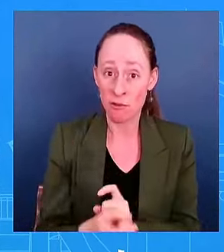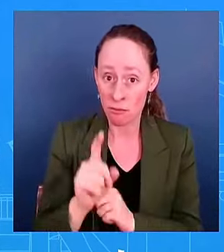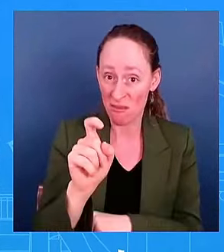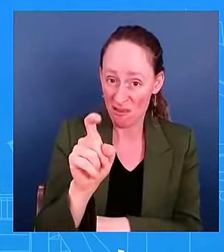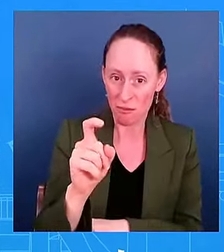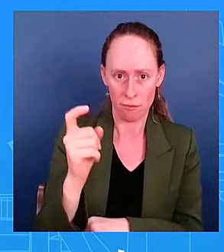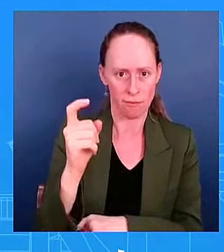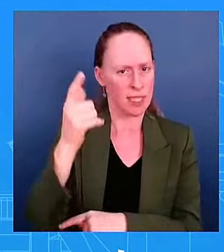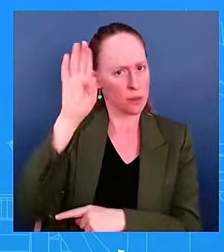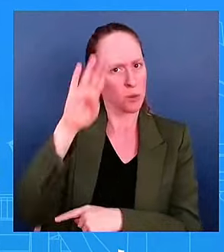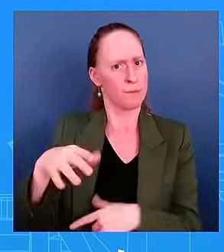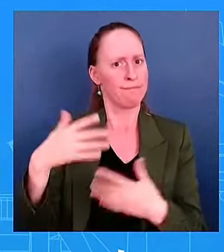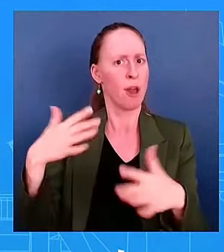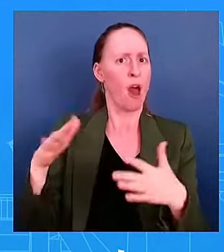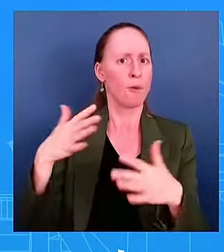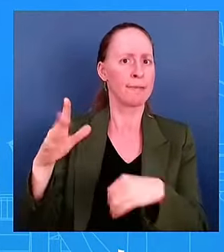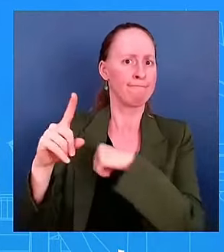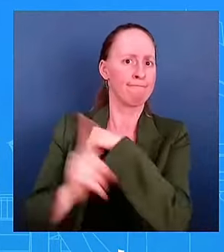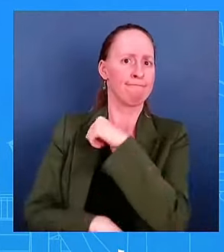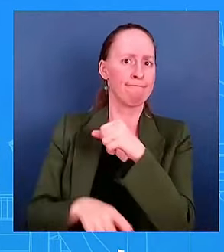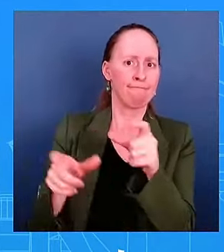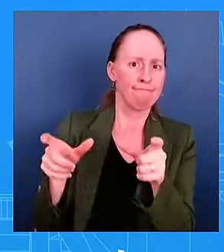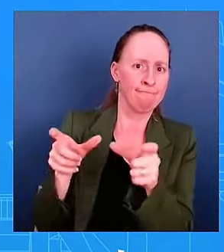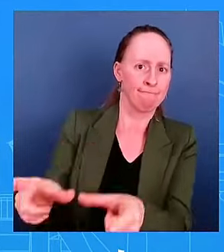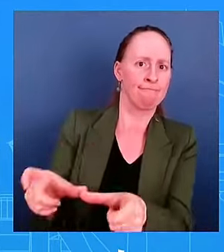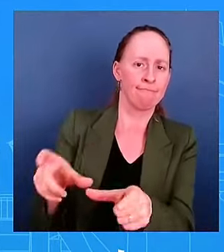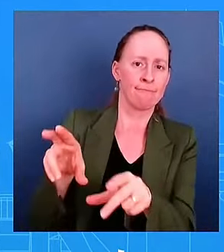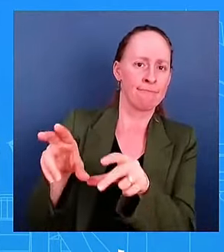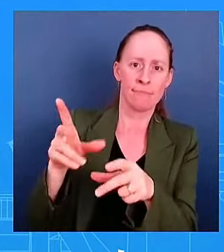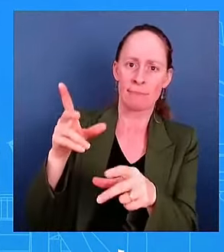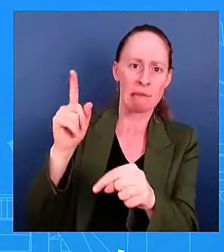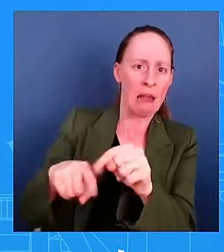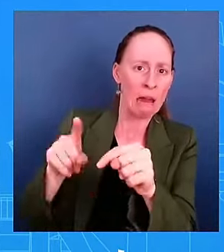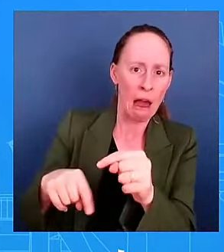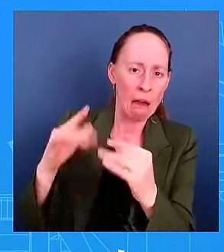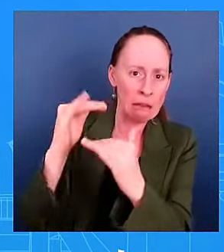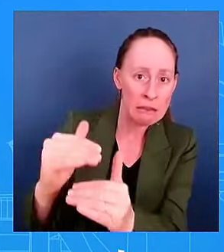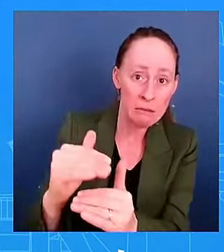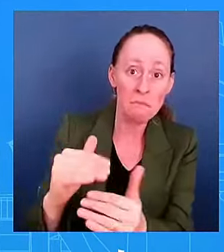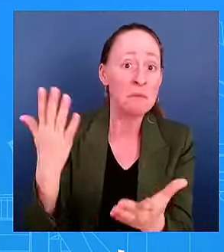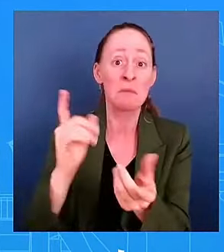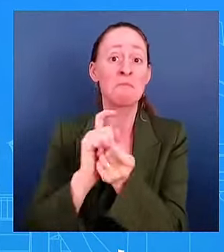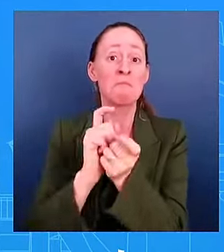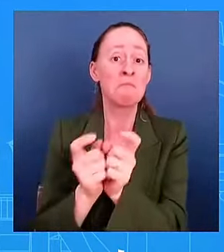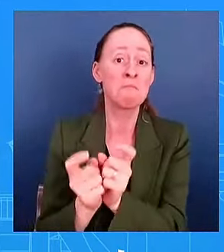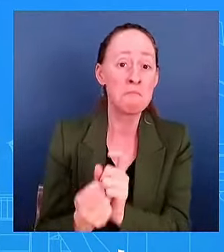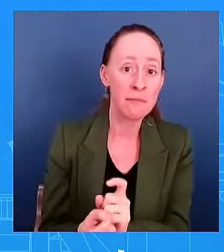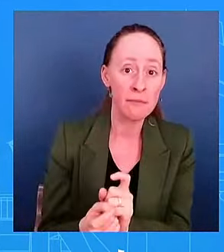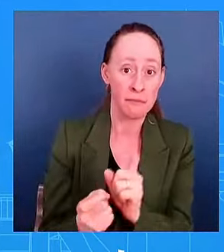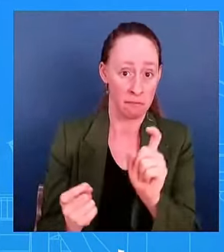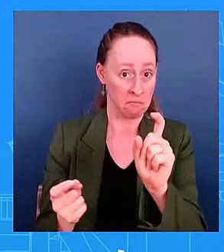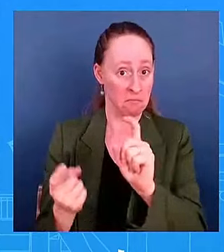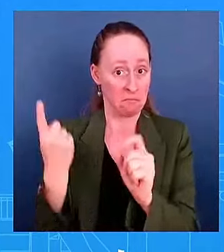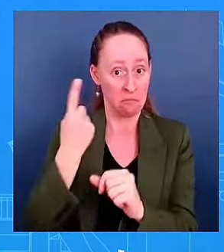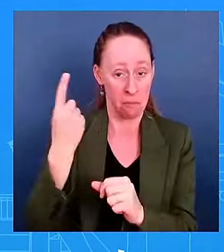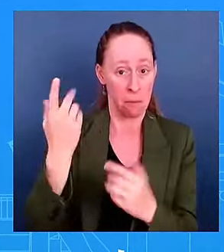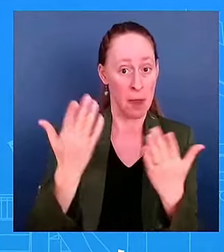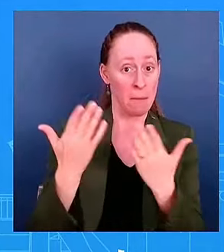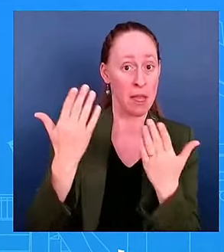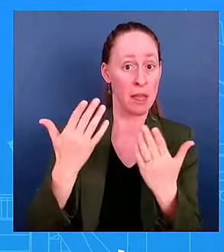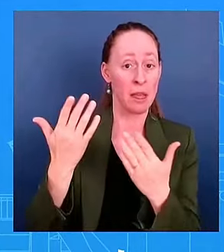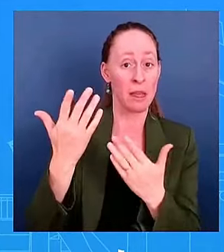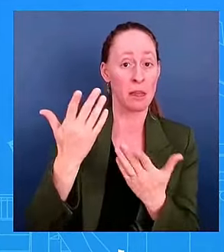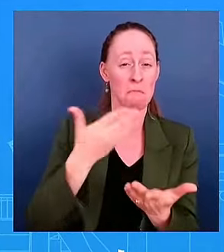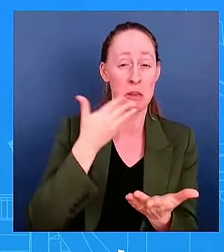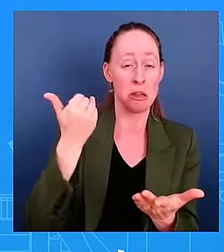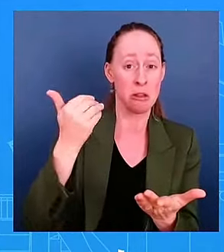plan for Maduro to sit down from power without fear of continued legal prosecution? So, to